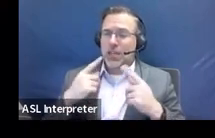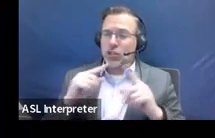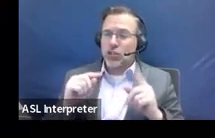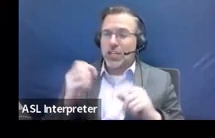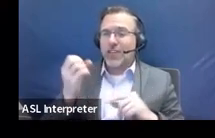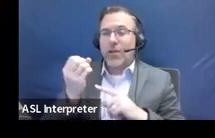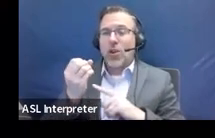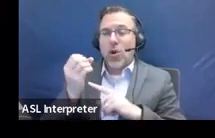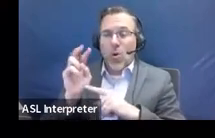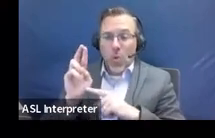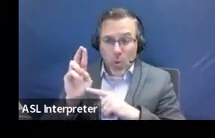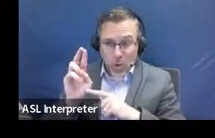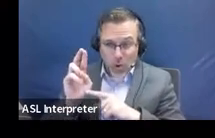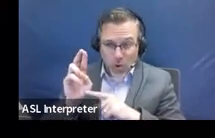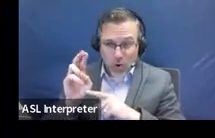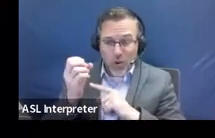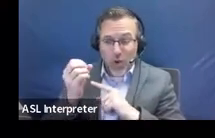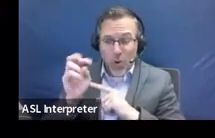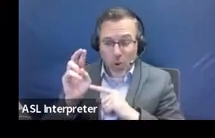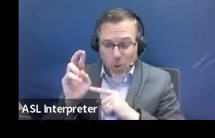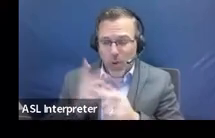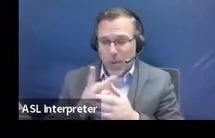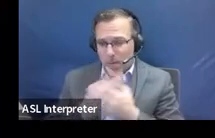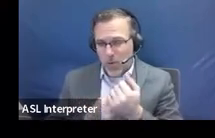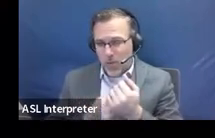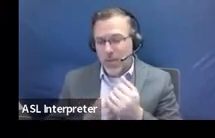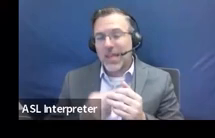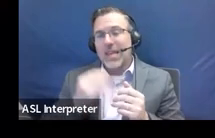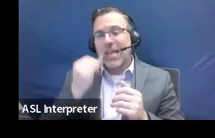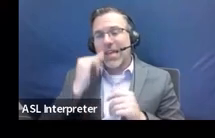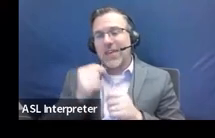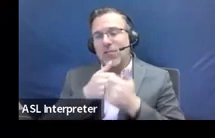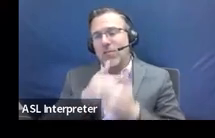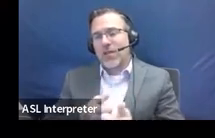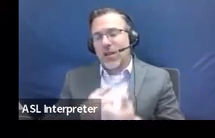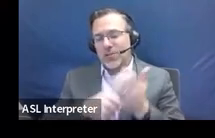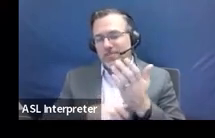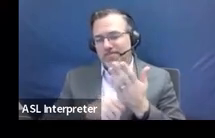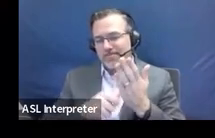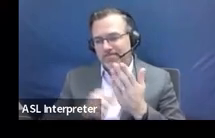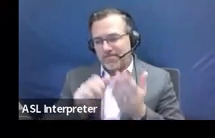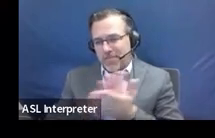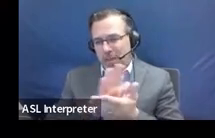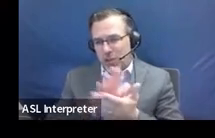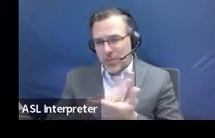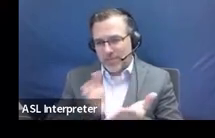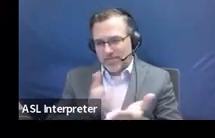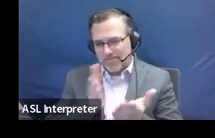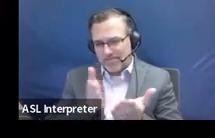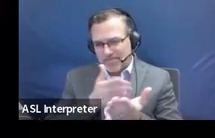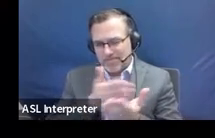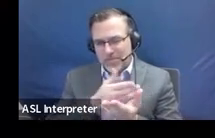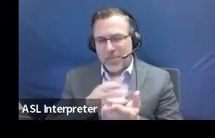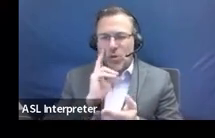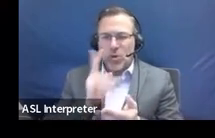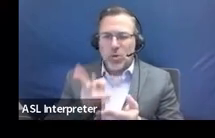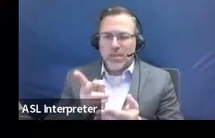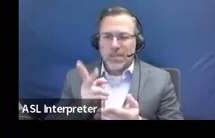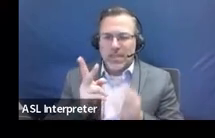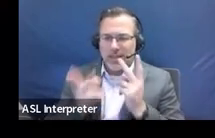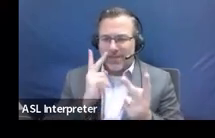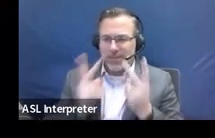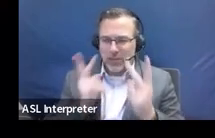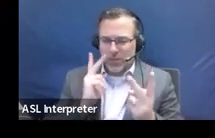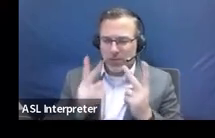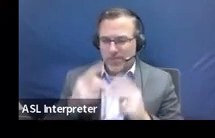you go into that mask guidance document, there's a little, sorry, there's a little visual. And I think the visual is